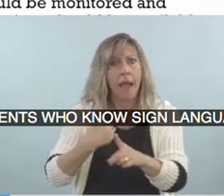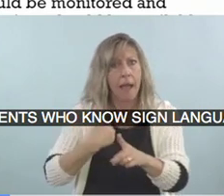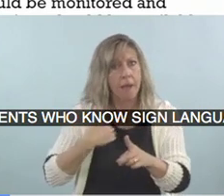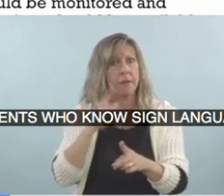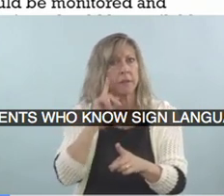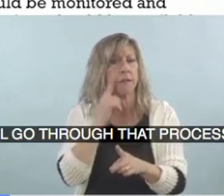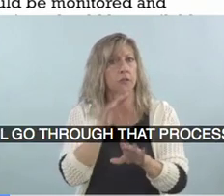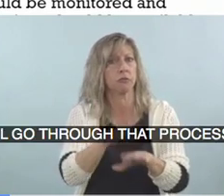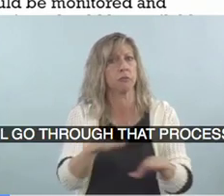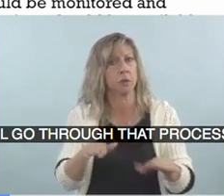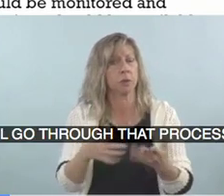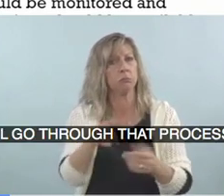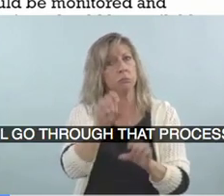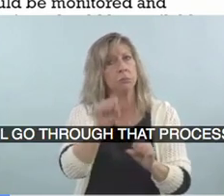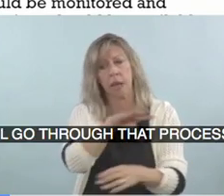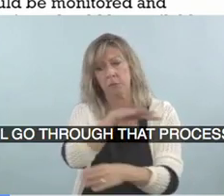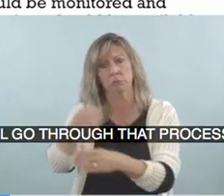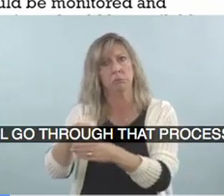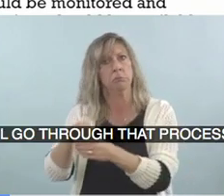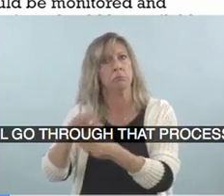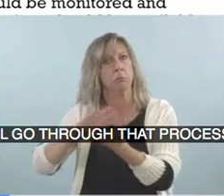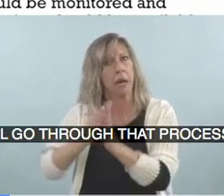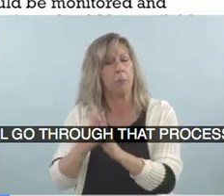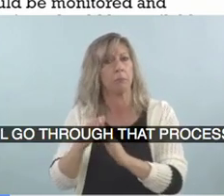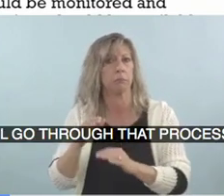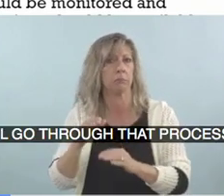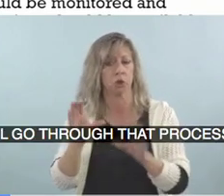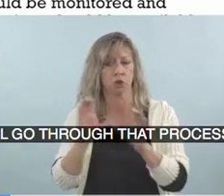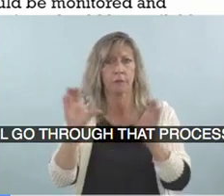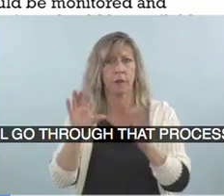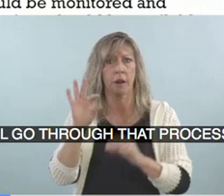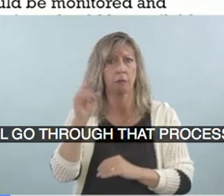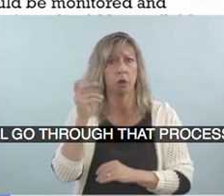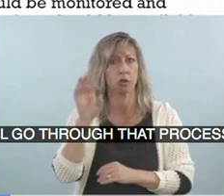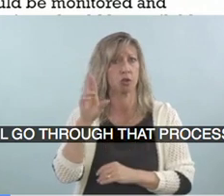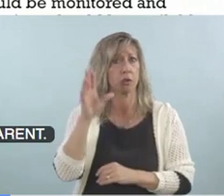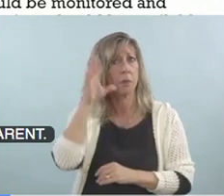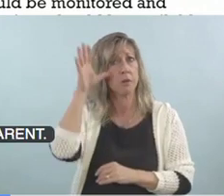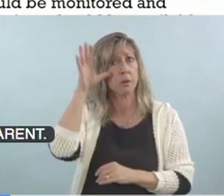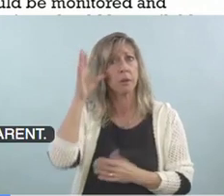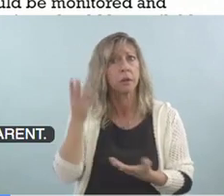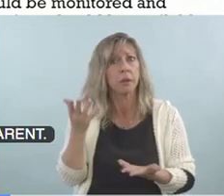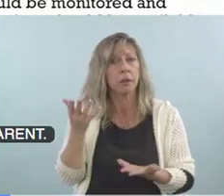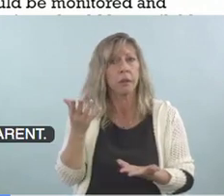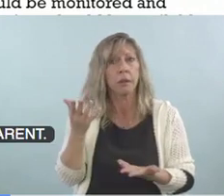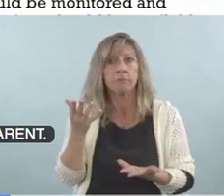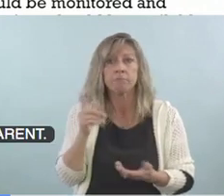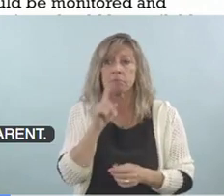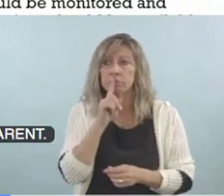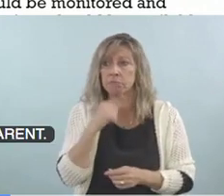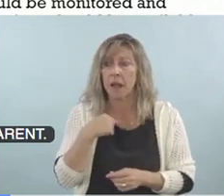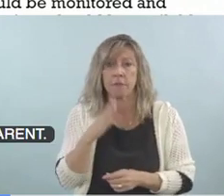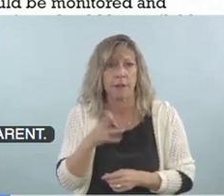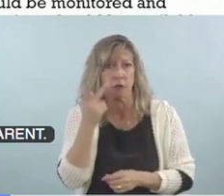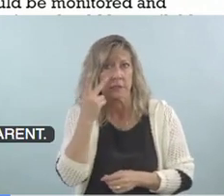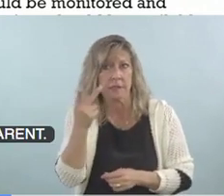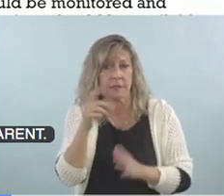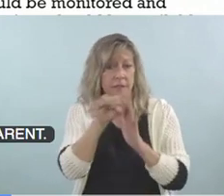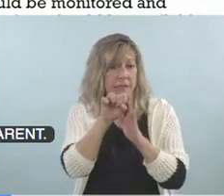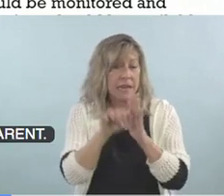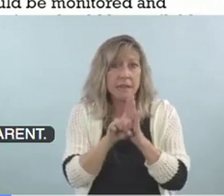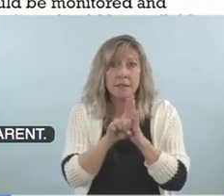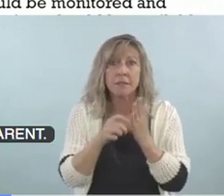process. I'll become certified as a foster parent. Um, know, I have never seen that happening by any state government in the United States.